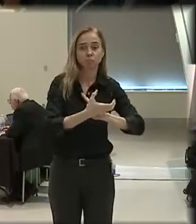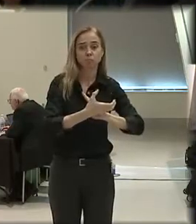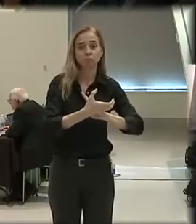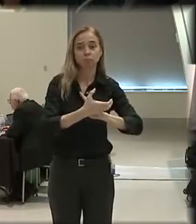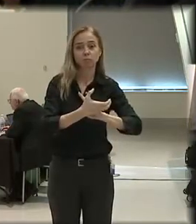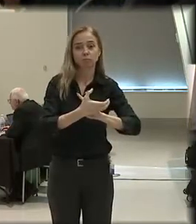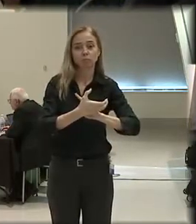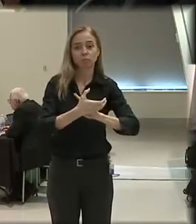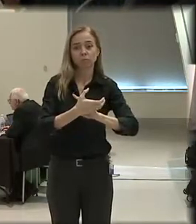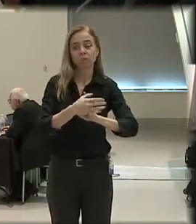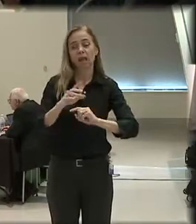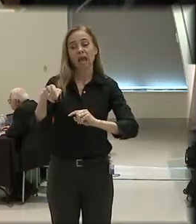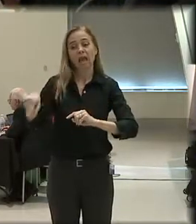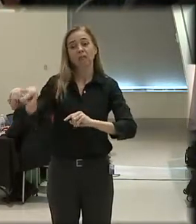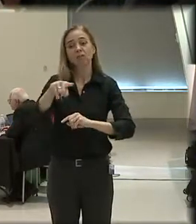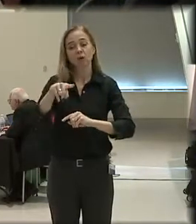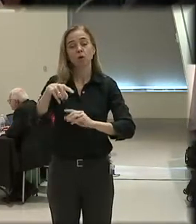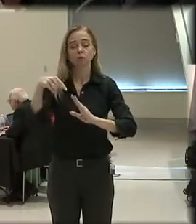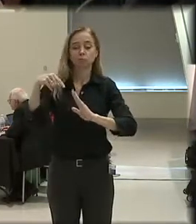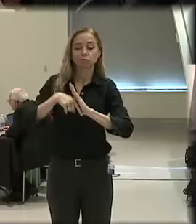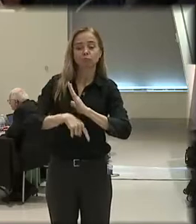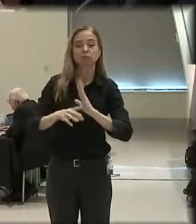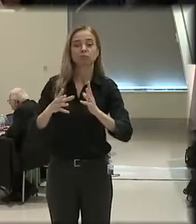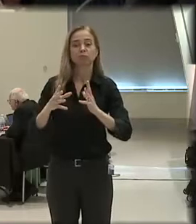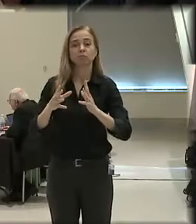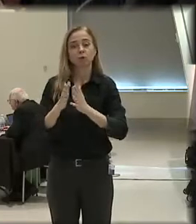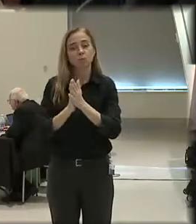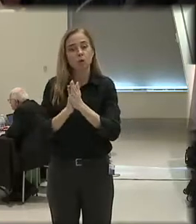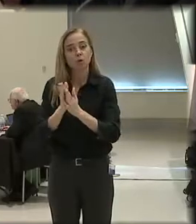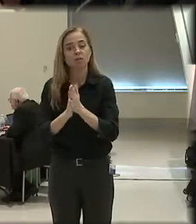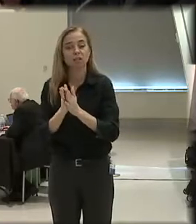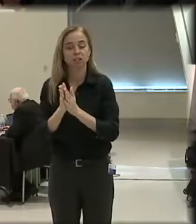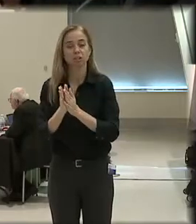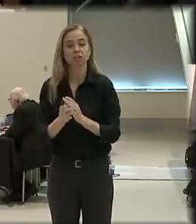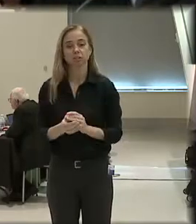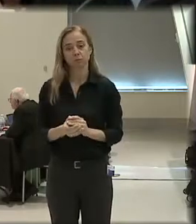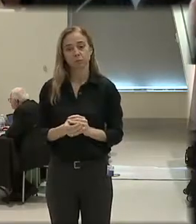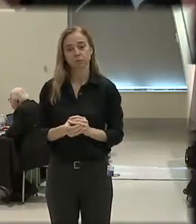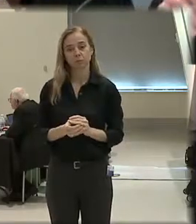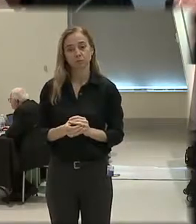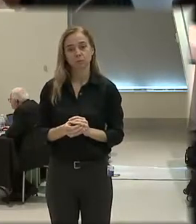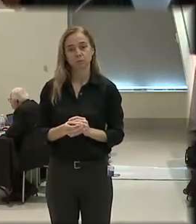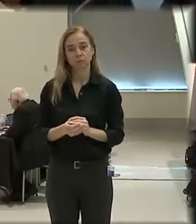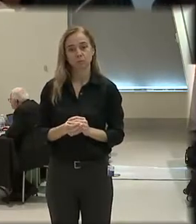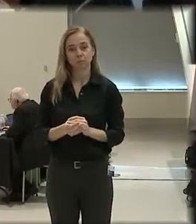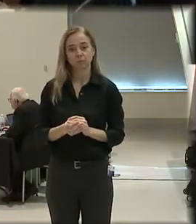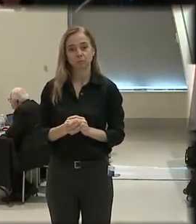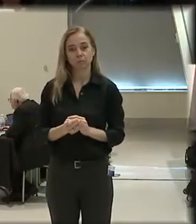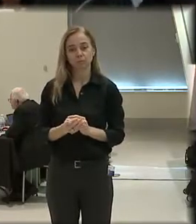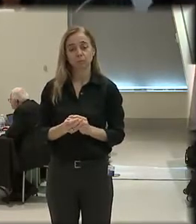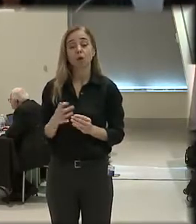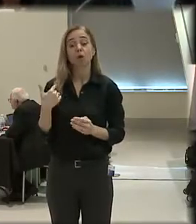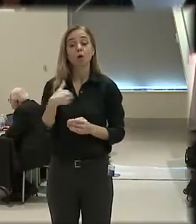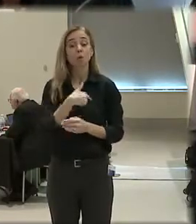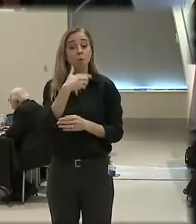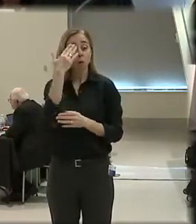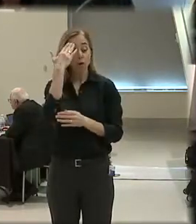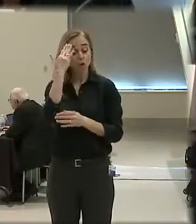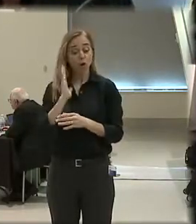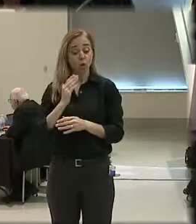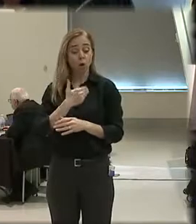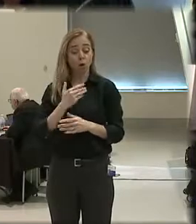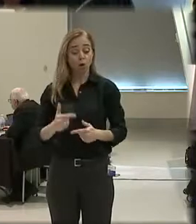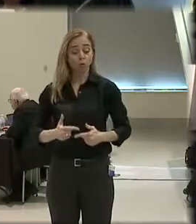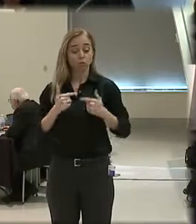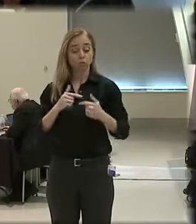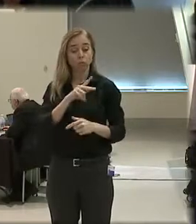those kind of systemic motivations. I mean, look, we know this from our own personal lives.